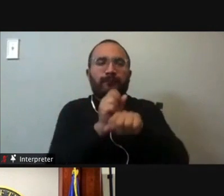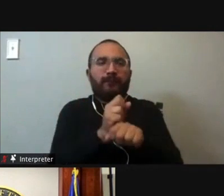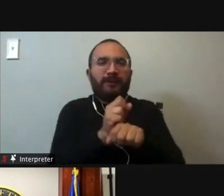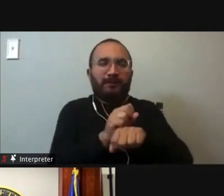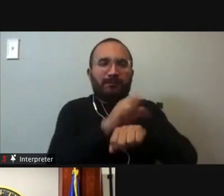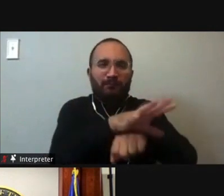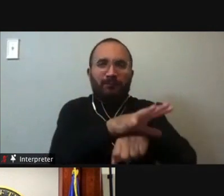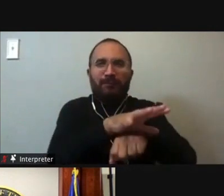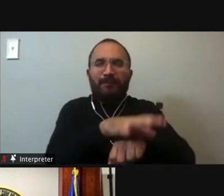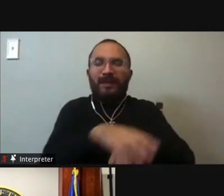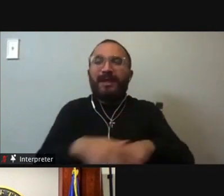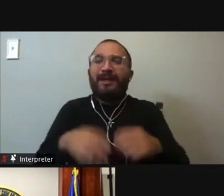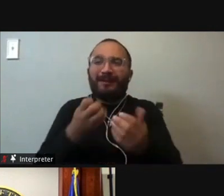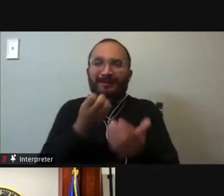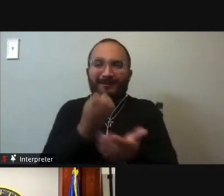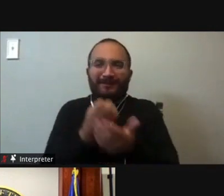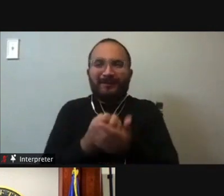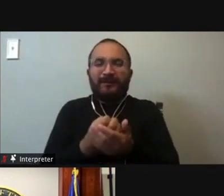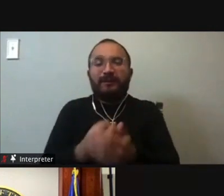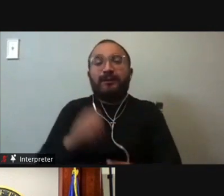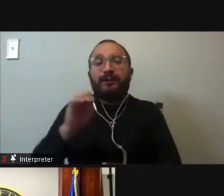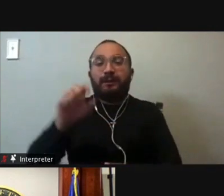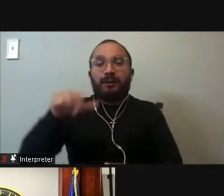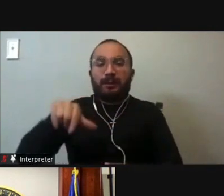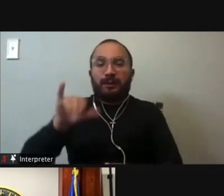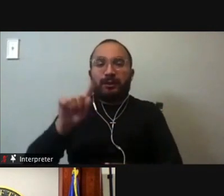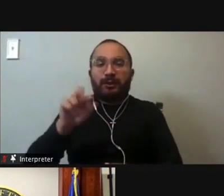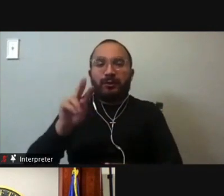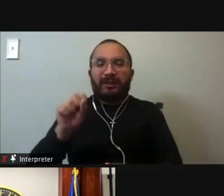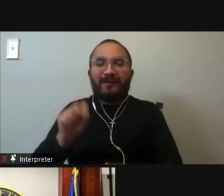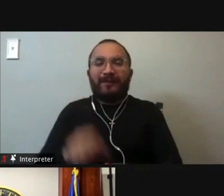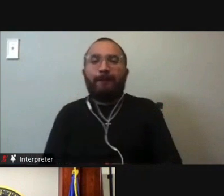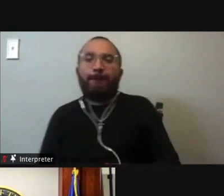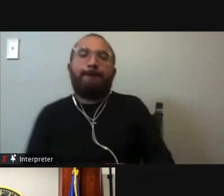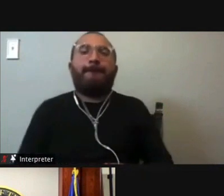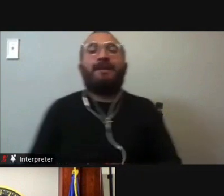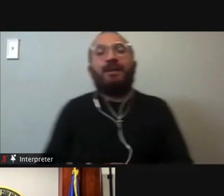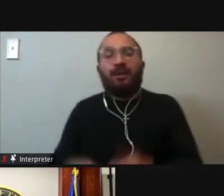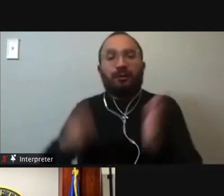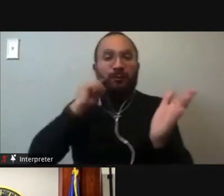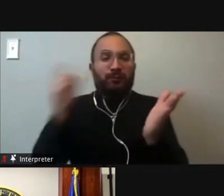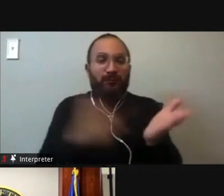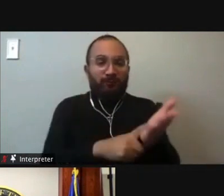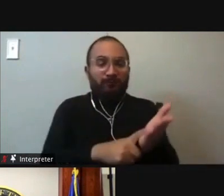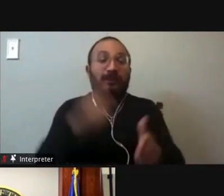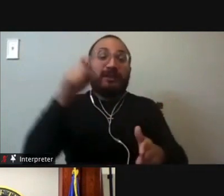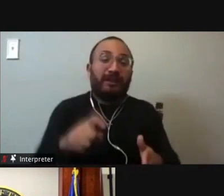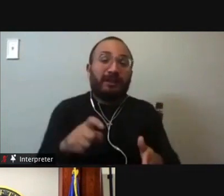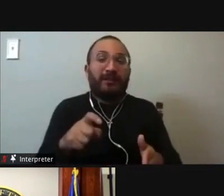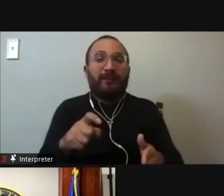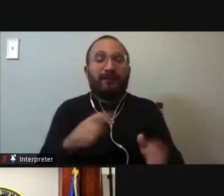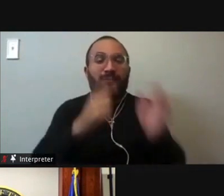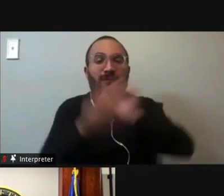Well, while I've mentioned to you the importance of recognizing the needs for us